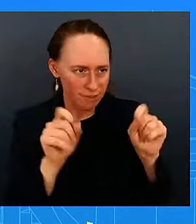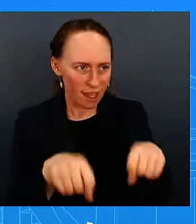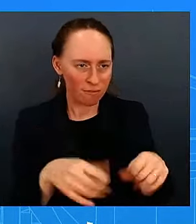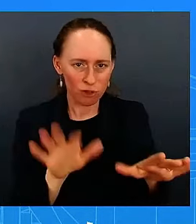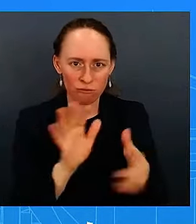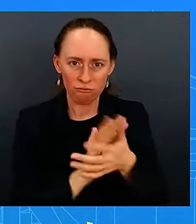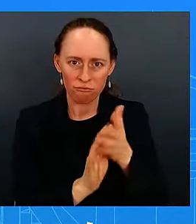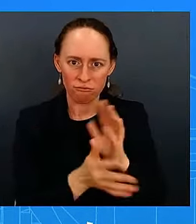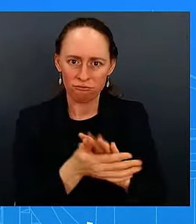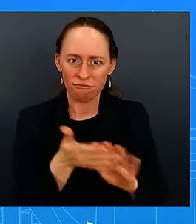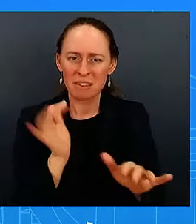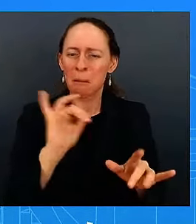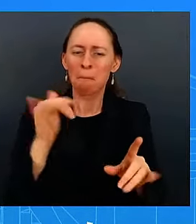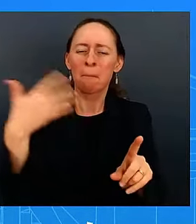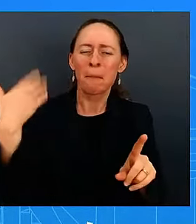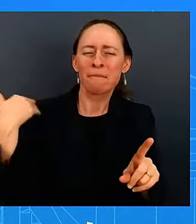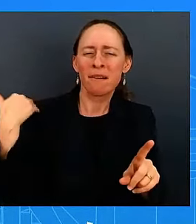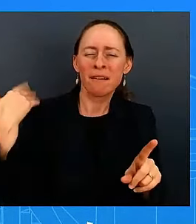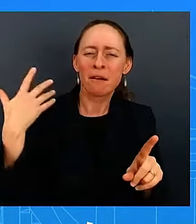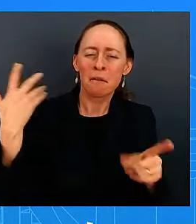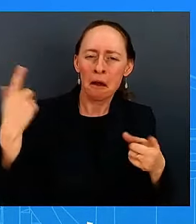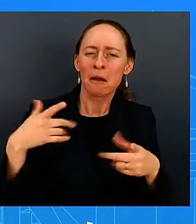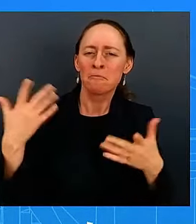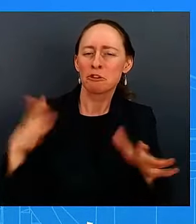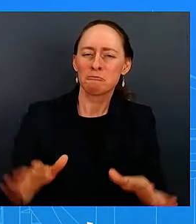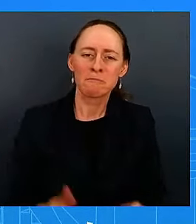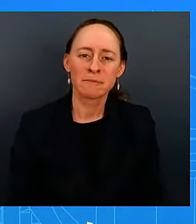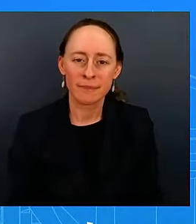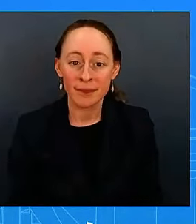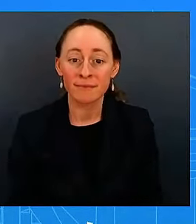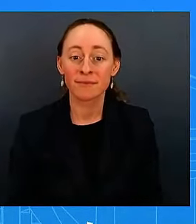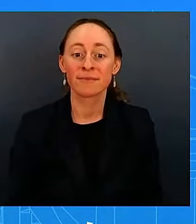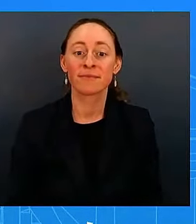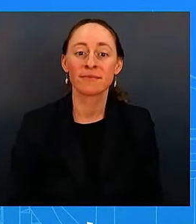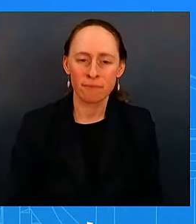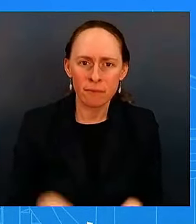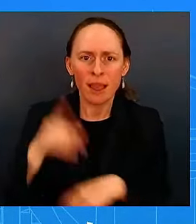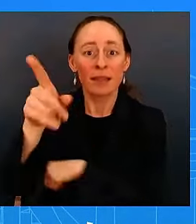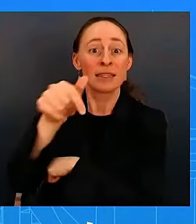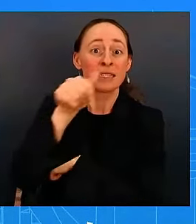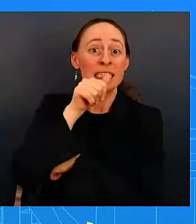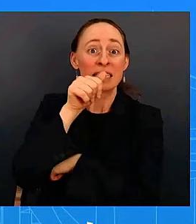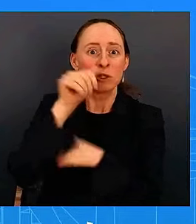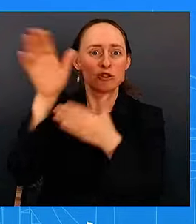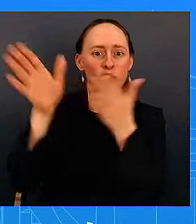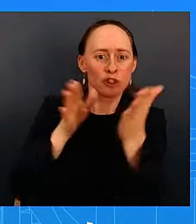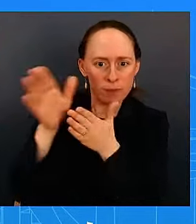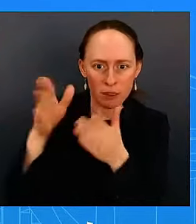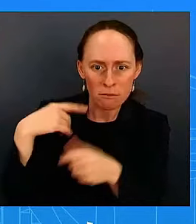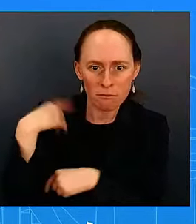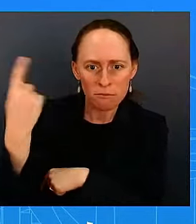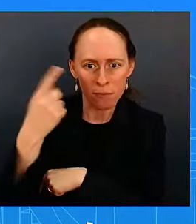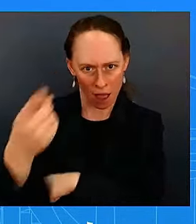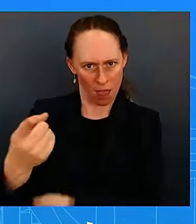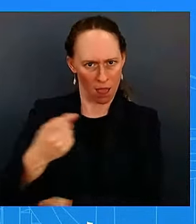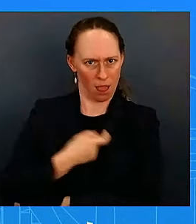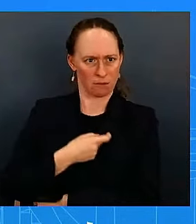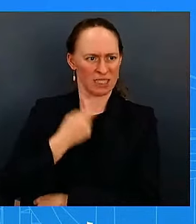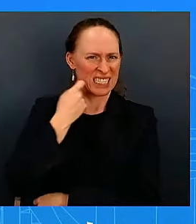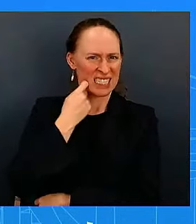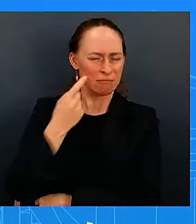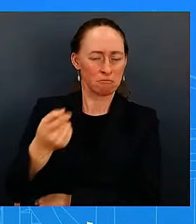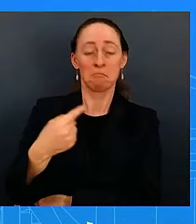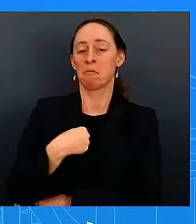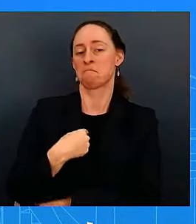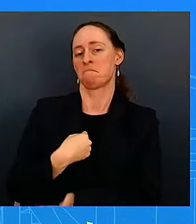as it relates to secret service that is something that secret service can speak to uh that is something that we don't talk about from here